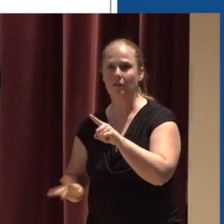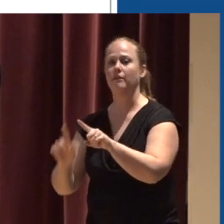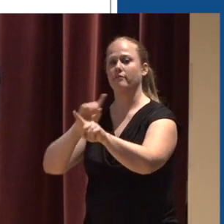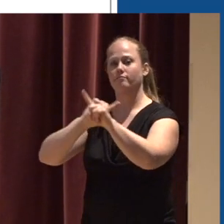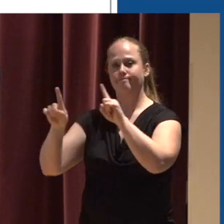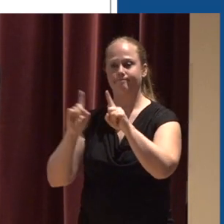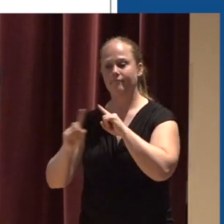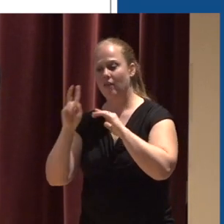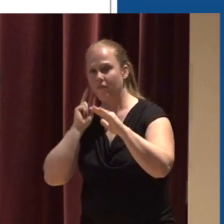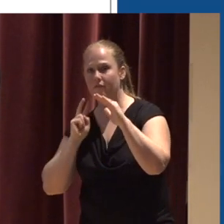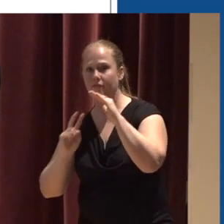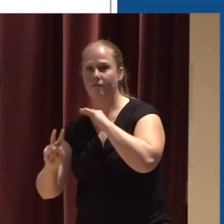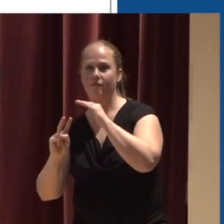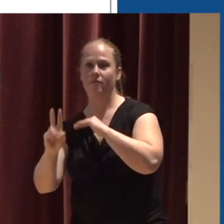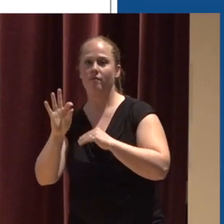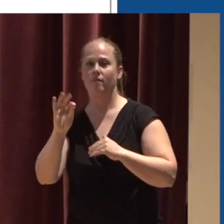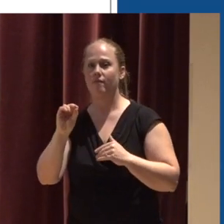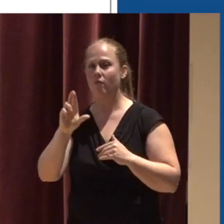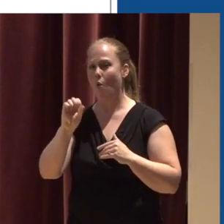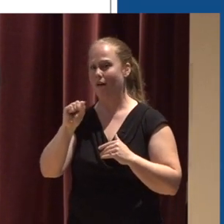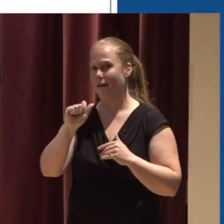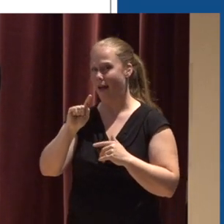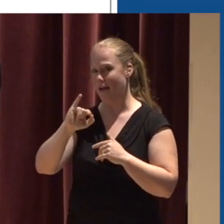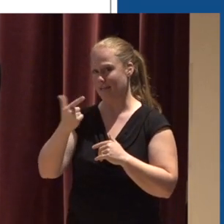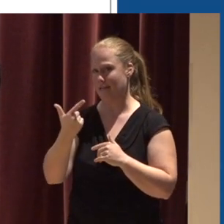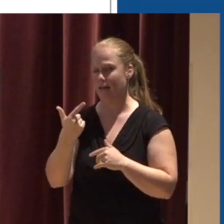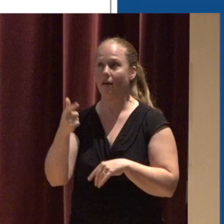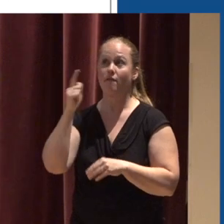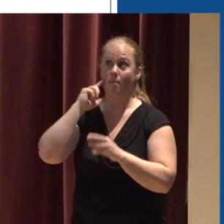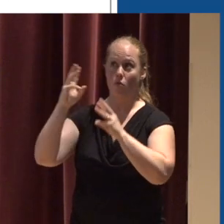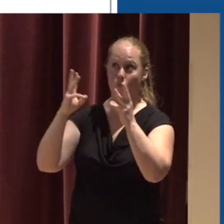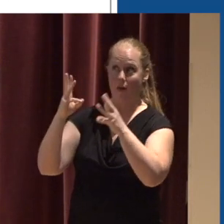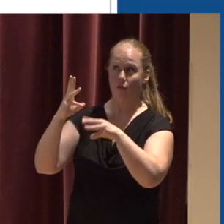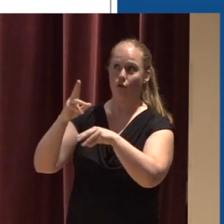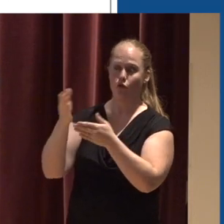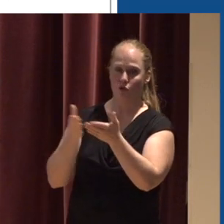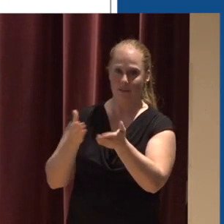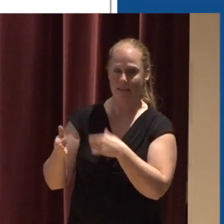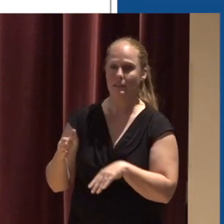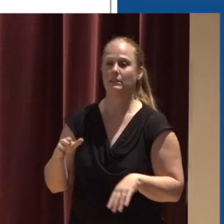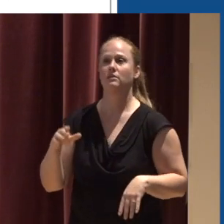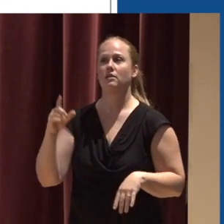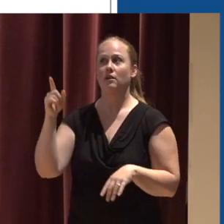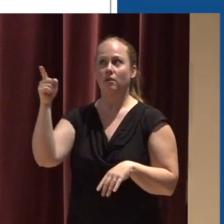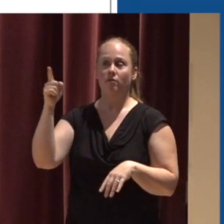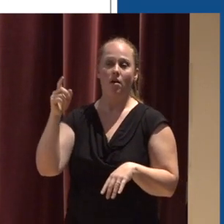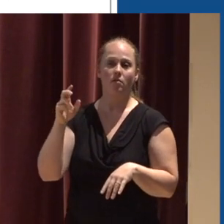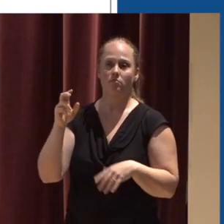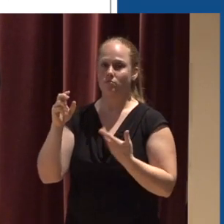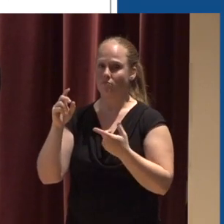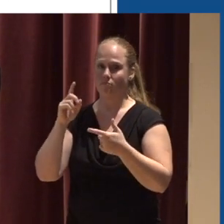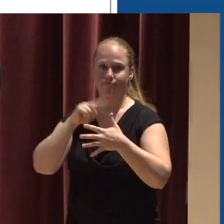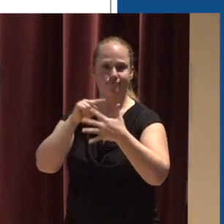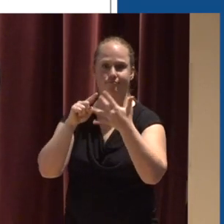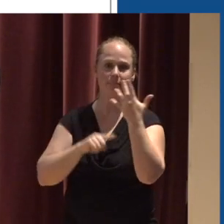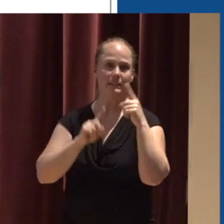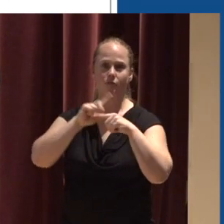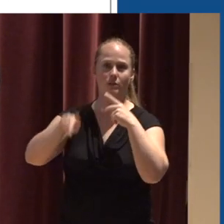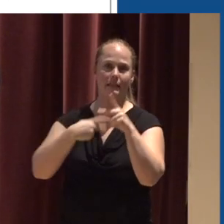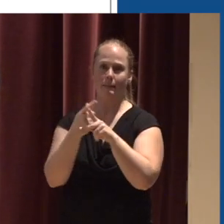forecasting resources That are available for us as well from the National Weather Service Be it from the Northwest River Forecasting Center